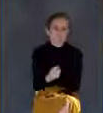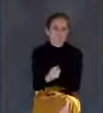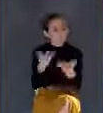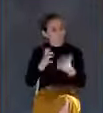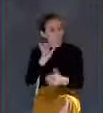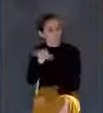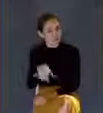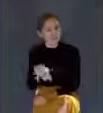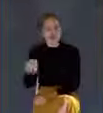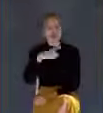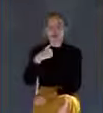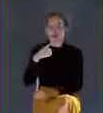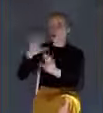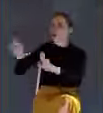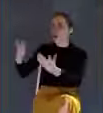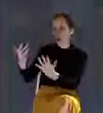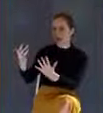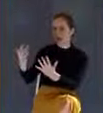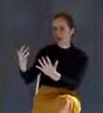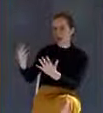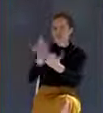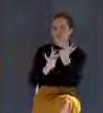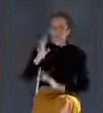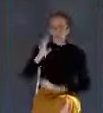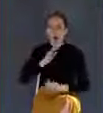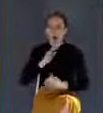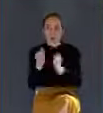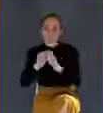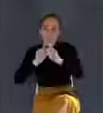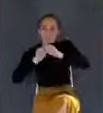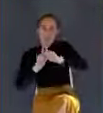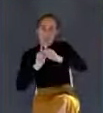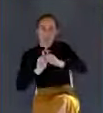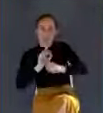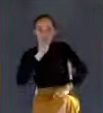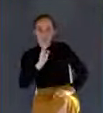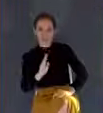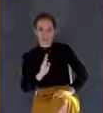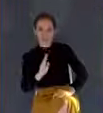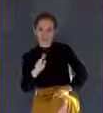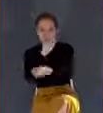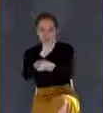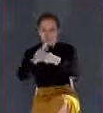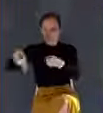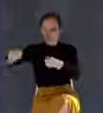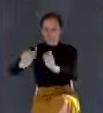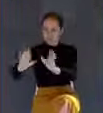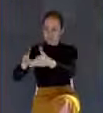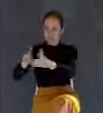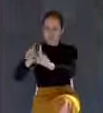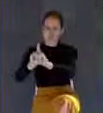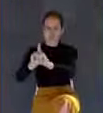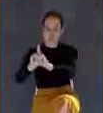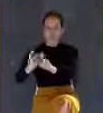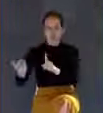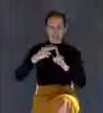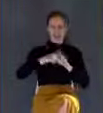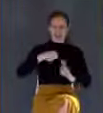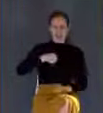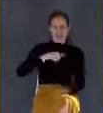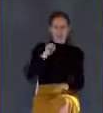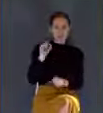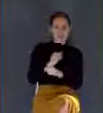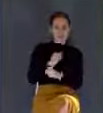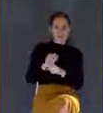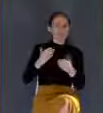at that time, or he's talking to a specific group of people. Does this really apply to me? I'm